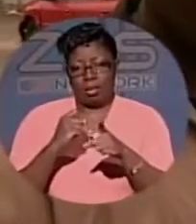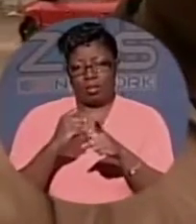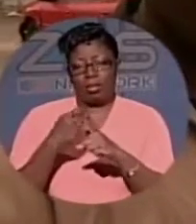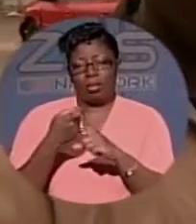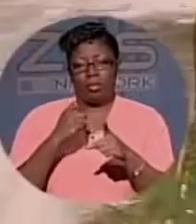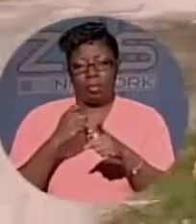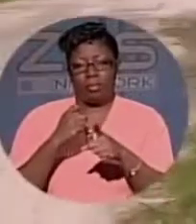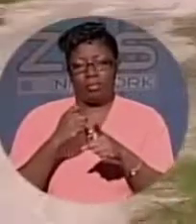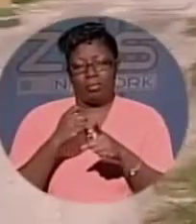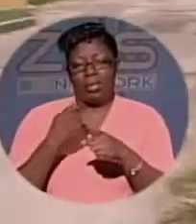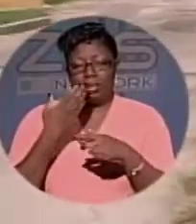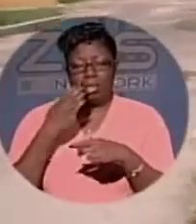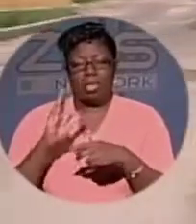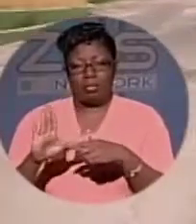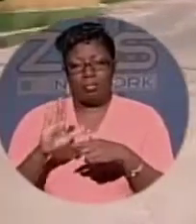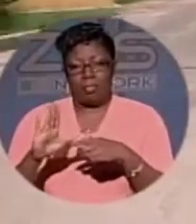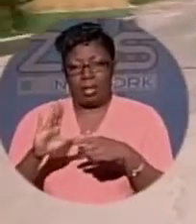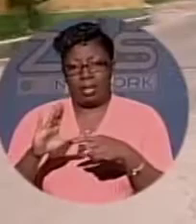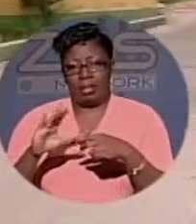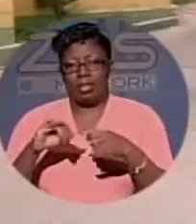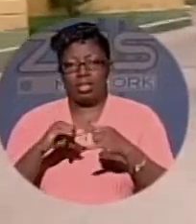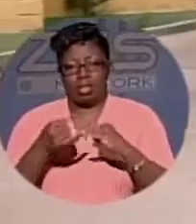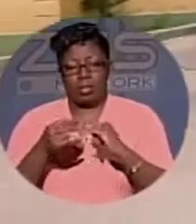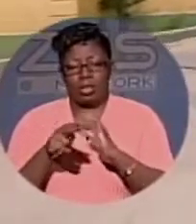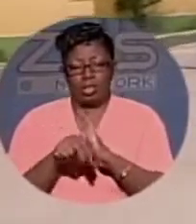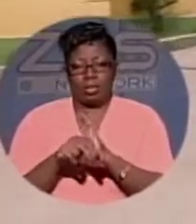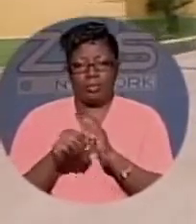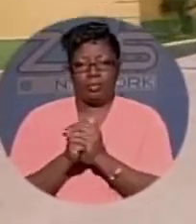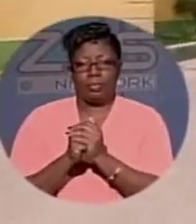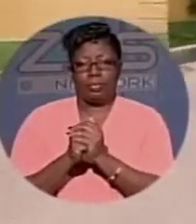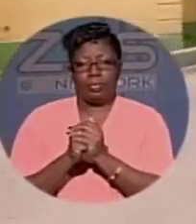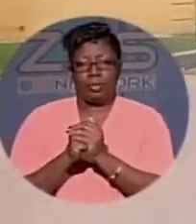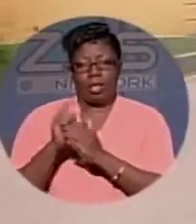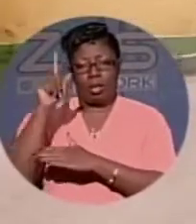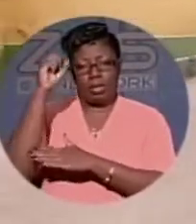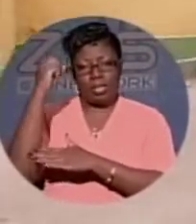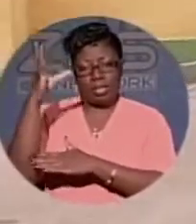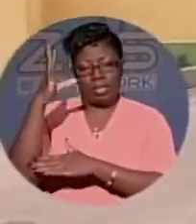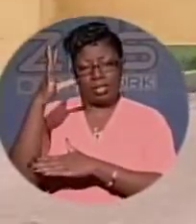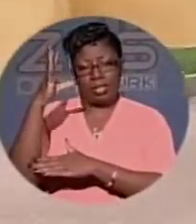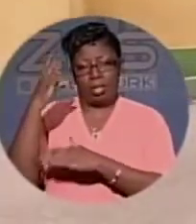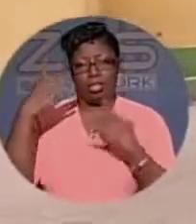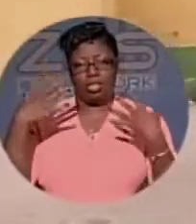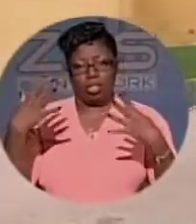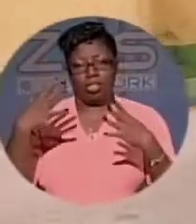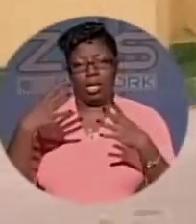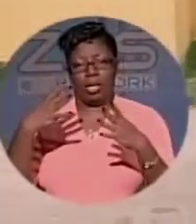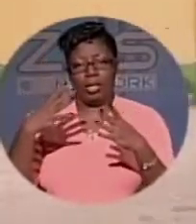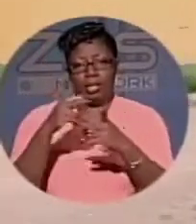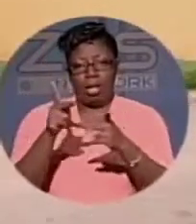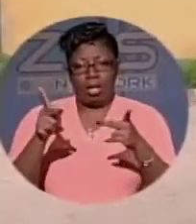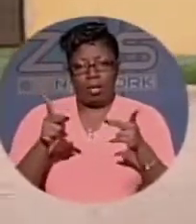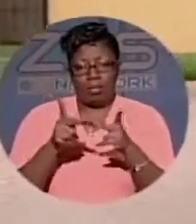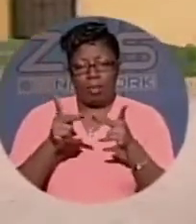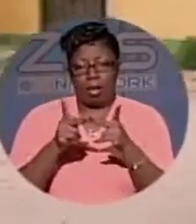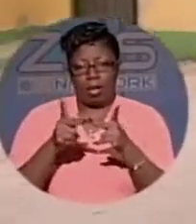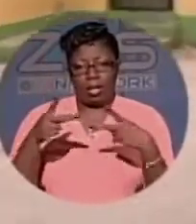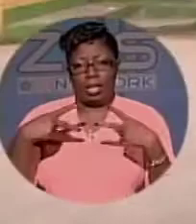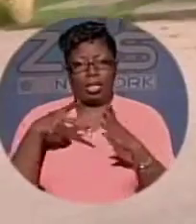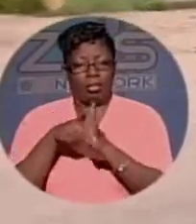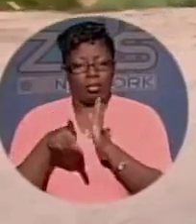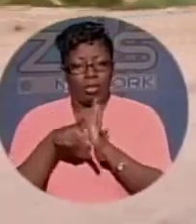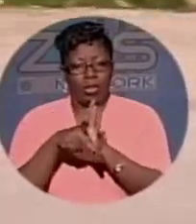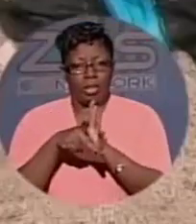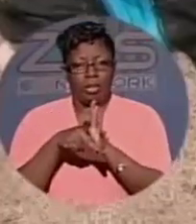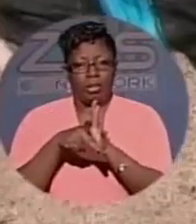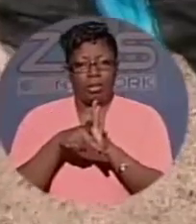situations. Well, several hours before heading to Sunshine Park, detectives had to get up early to probe a murder at the Juju Club on Johnson Road